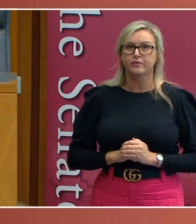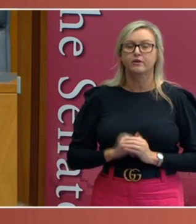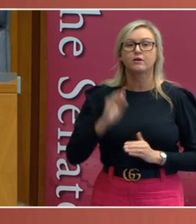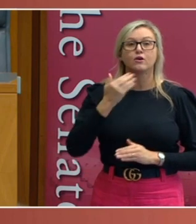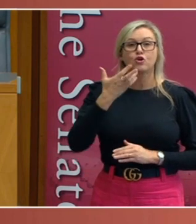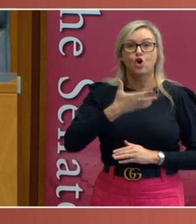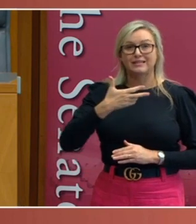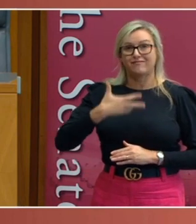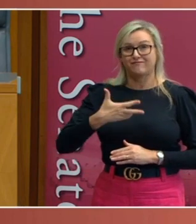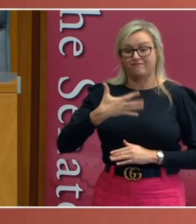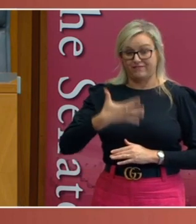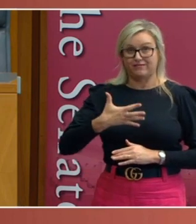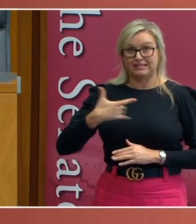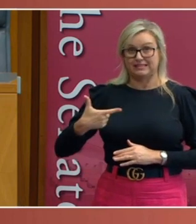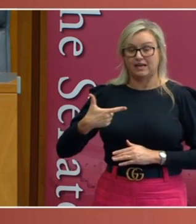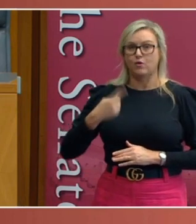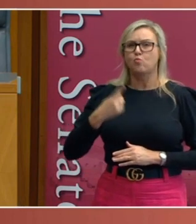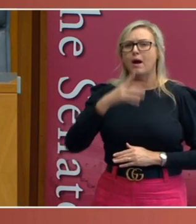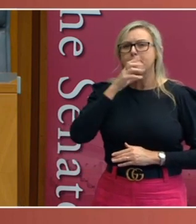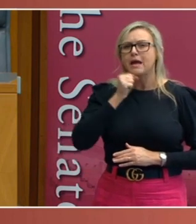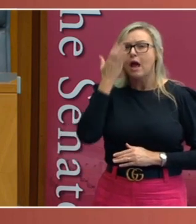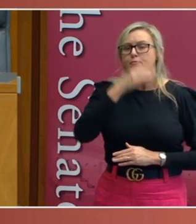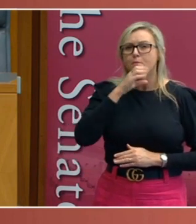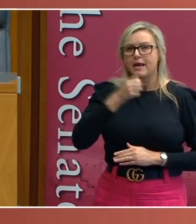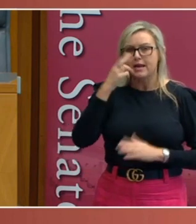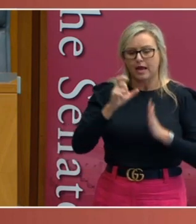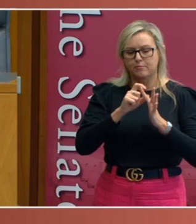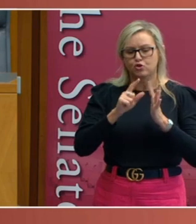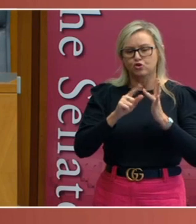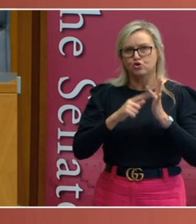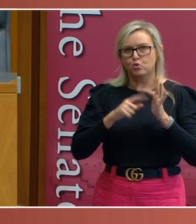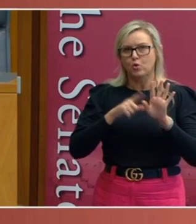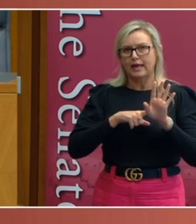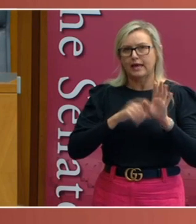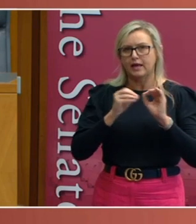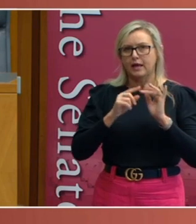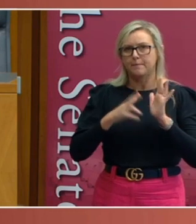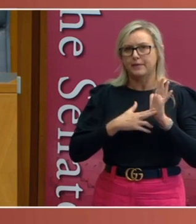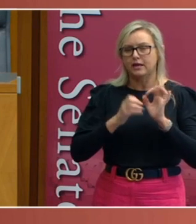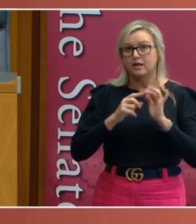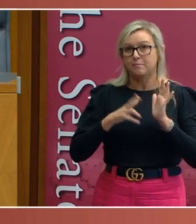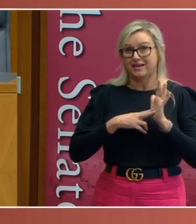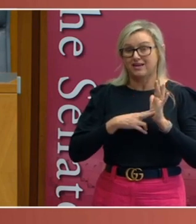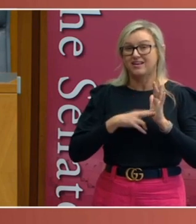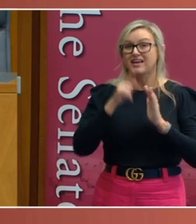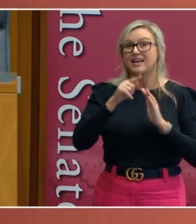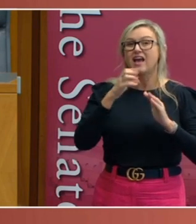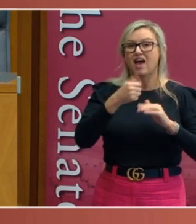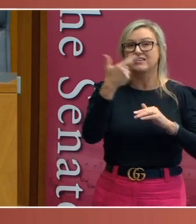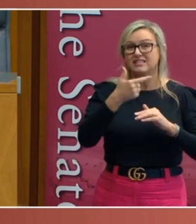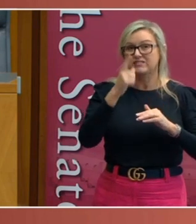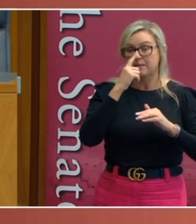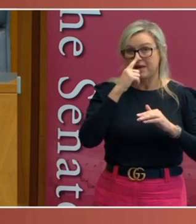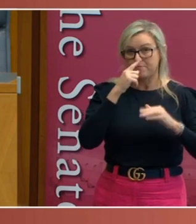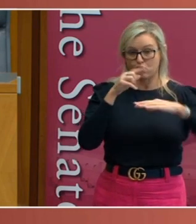1957, an Aboriginal man called Dooley Bin Bin transported 17 Aboriginal people from stations